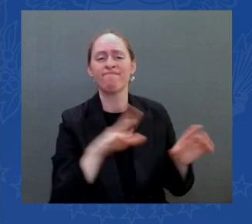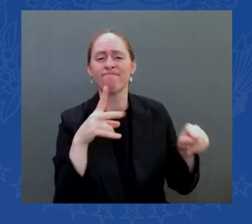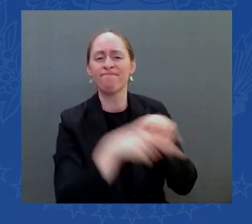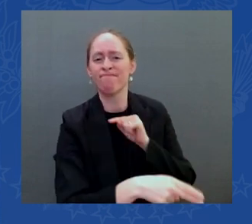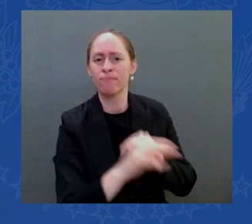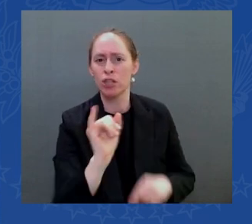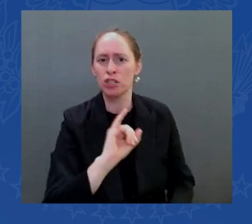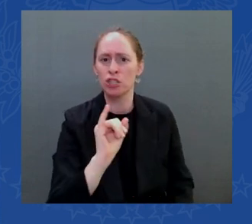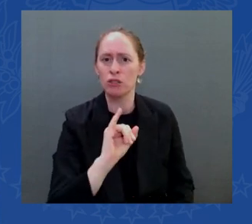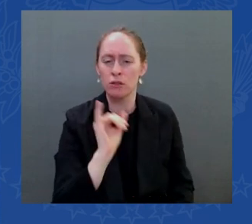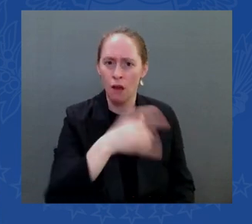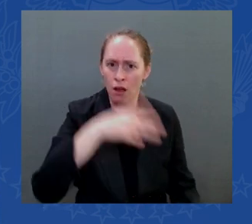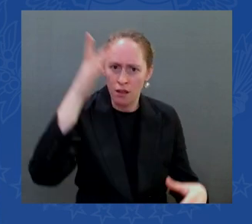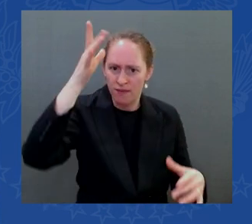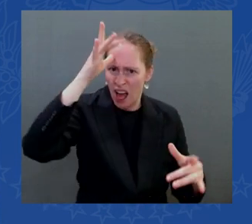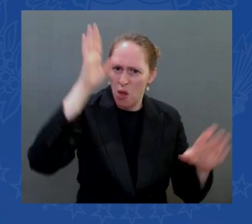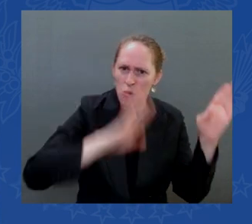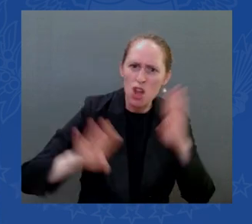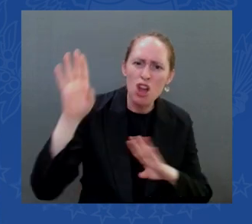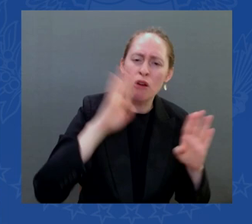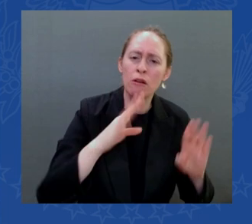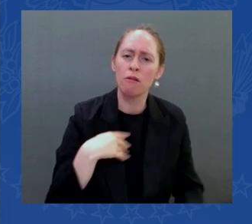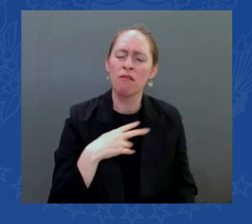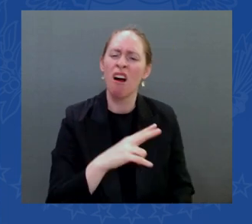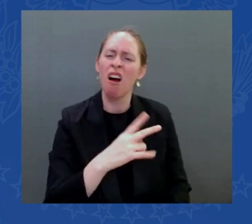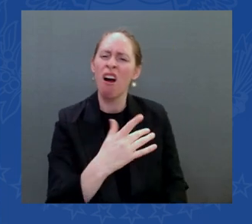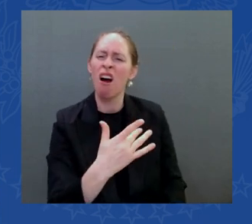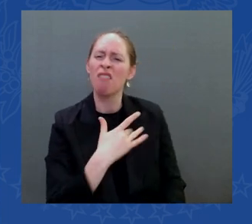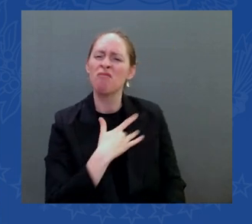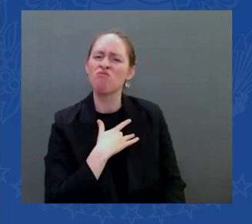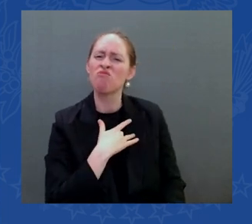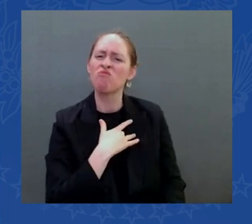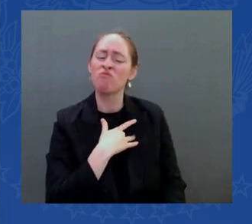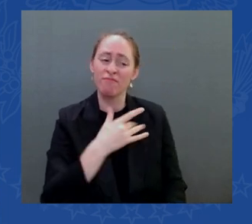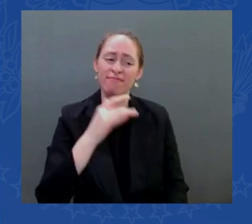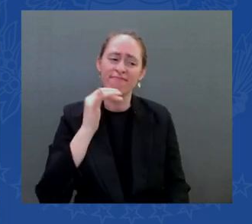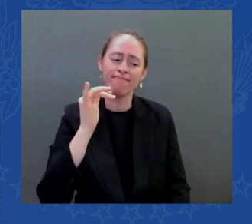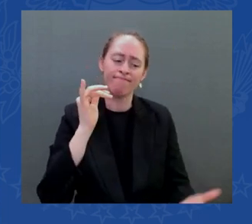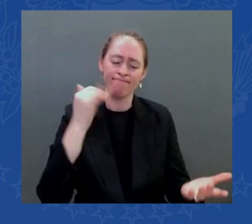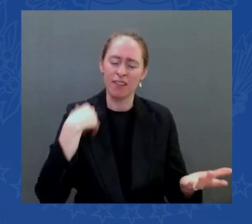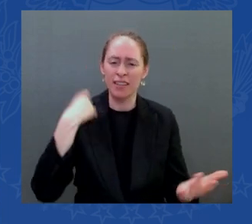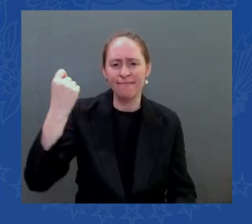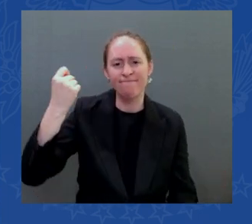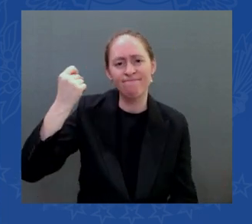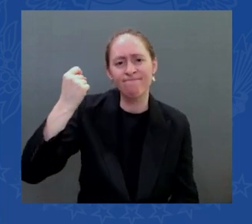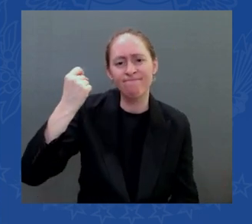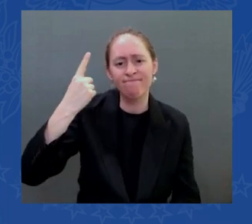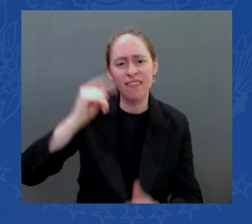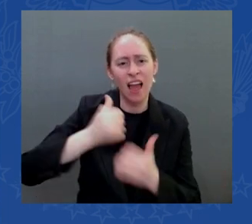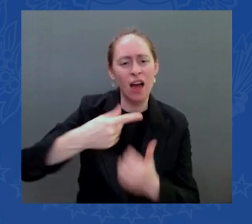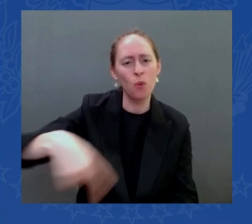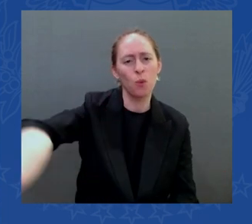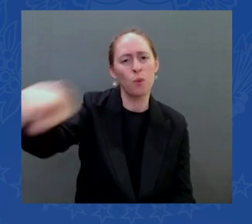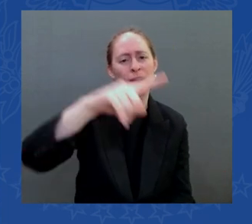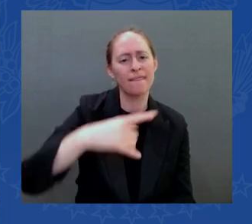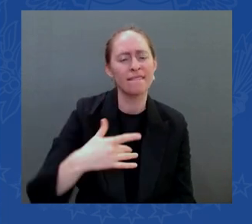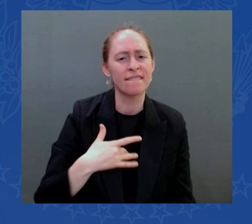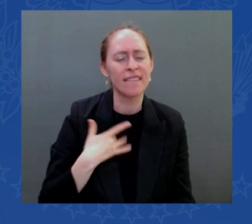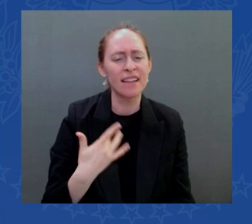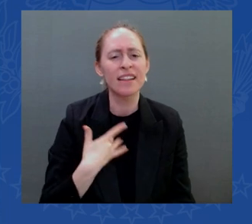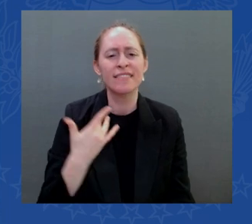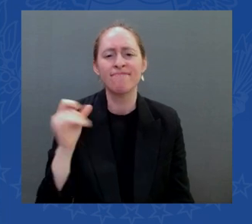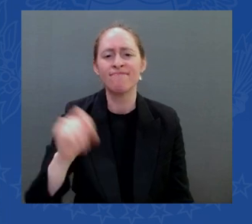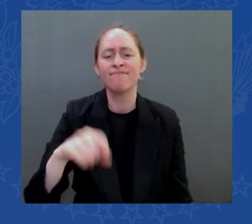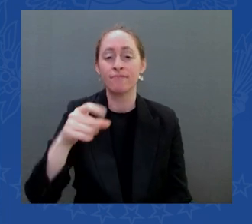we can in fact provide for anyone who has type 1 diabetes or a child or two hundred million two hundred thousand kids who have it